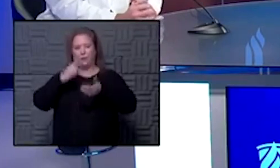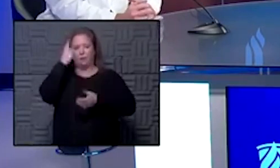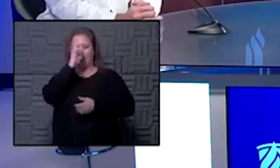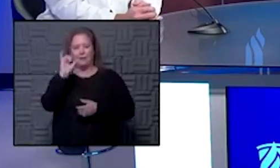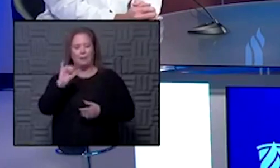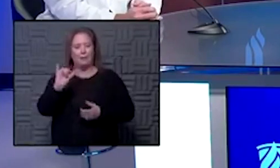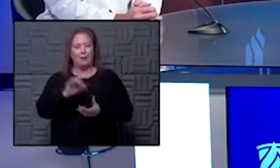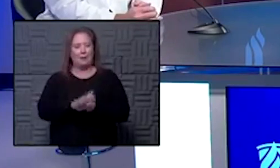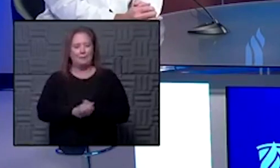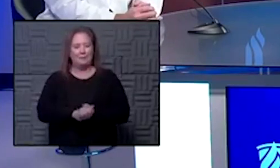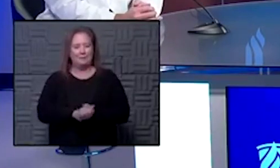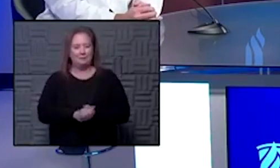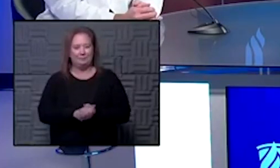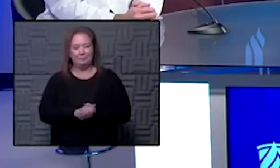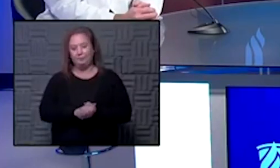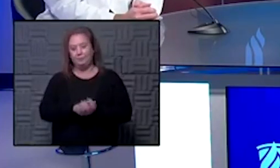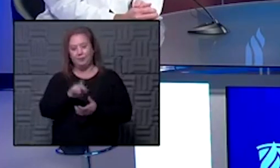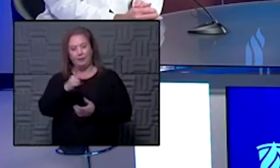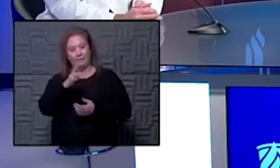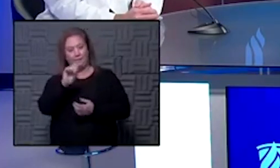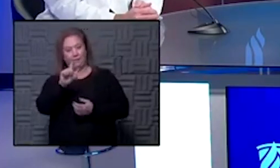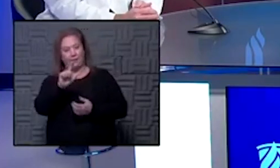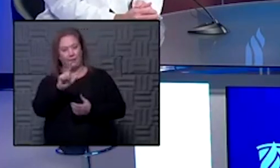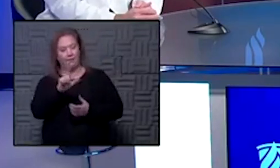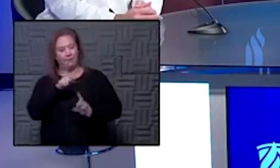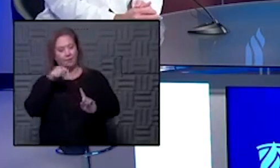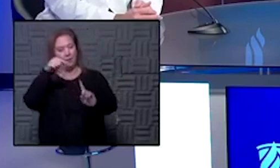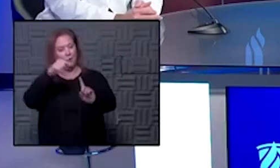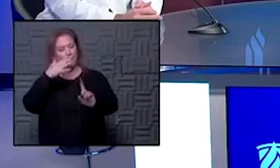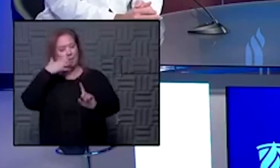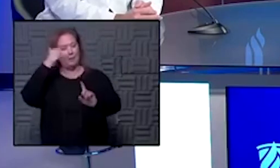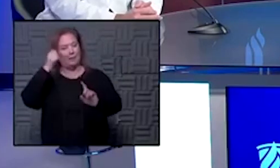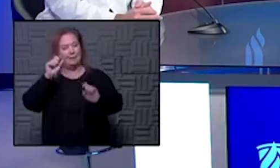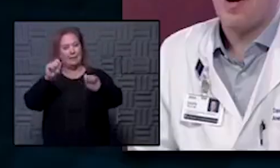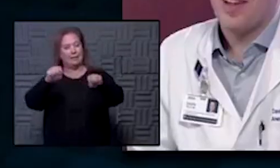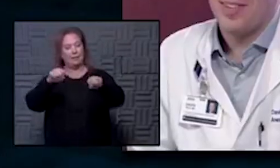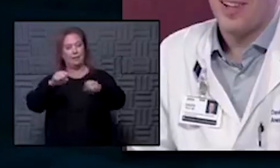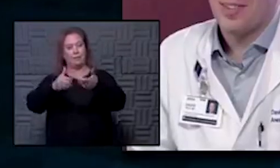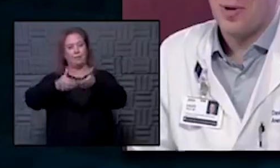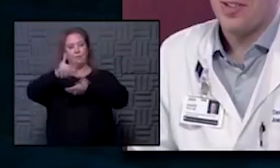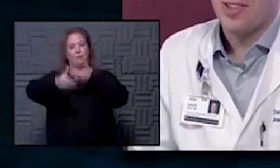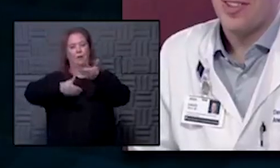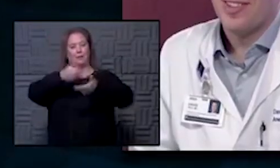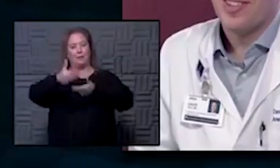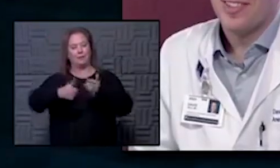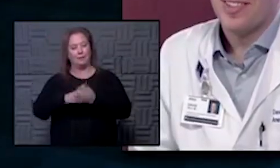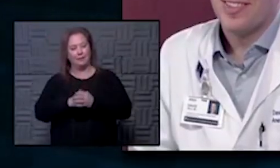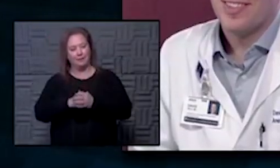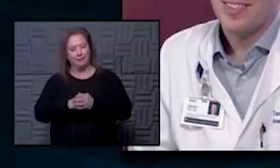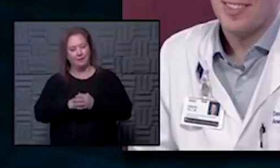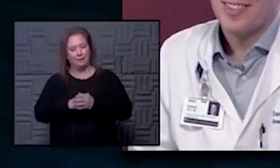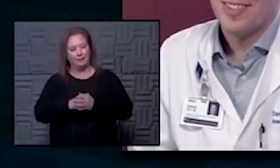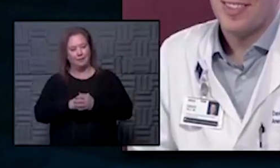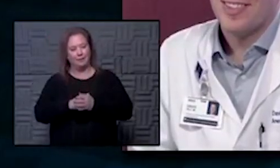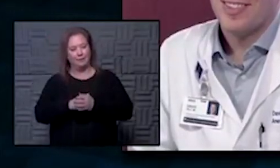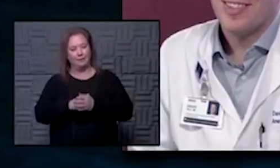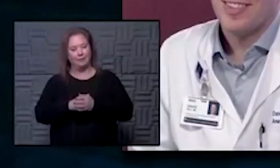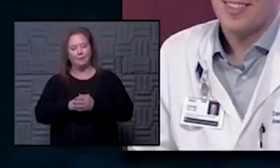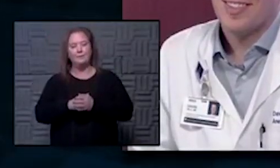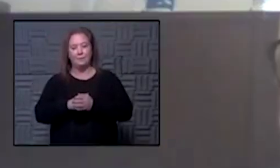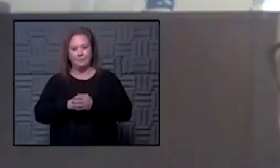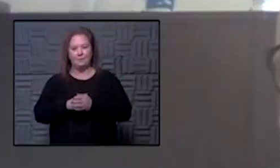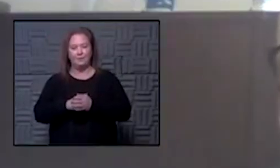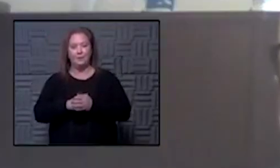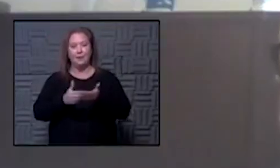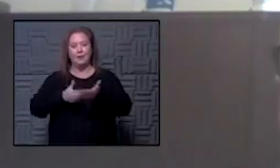so phil you're probably the the best able to answer the process questions yeah the